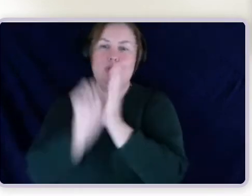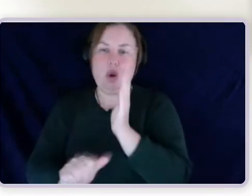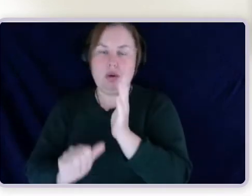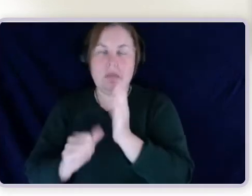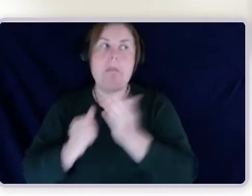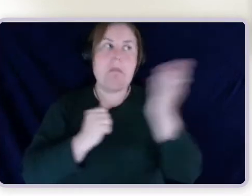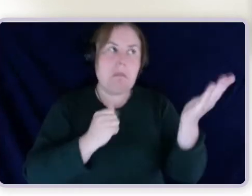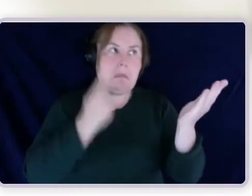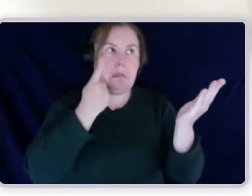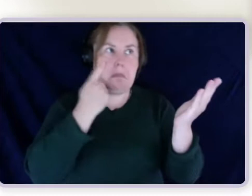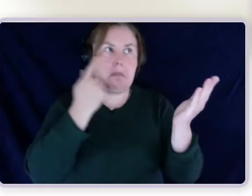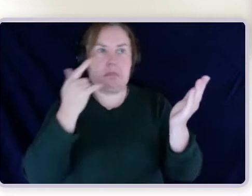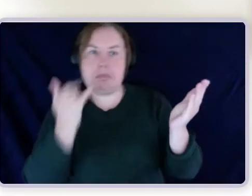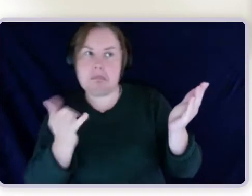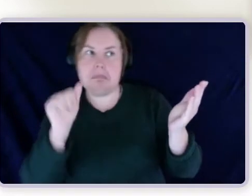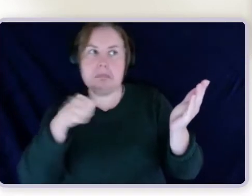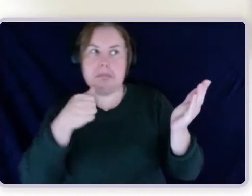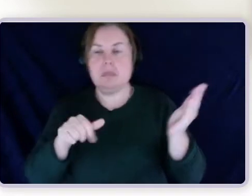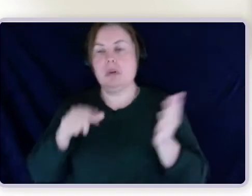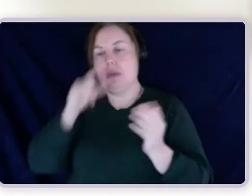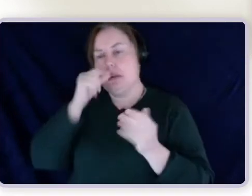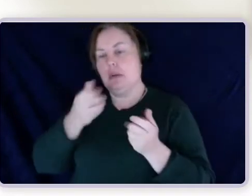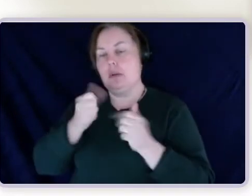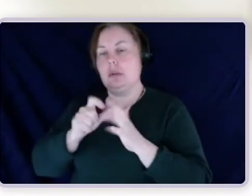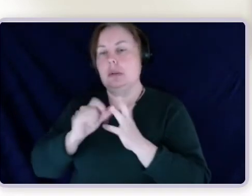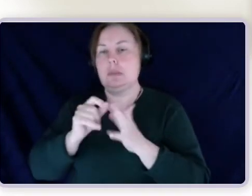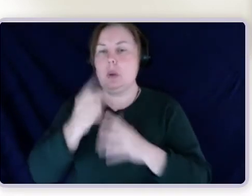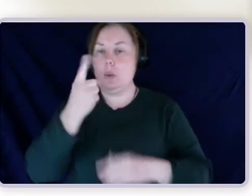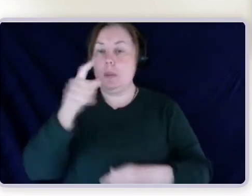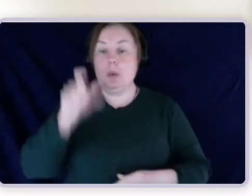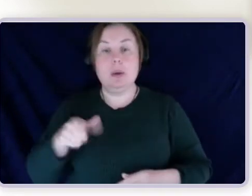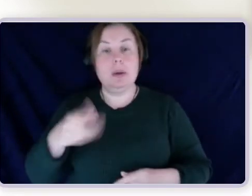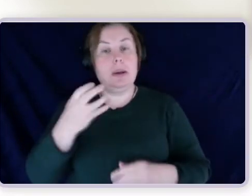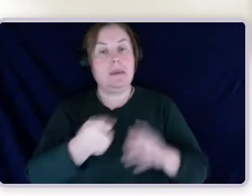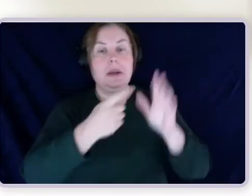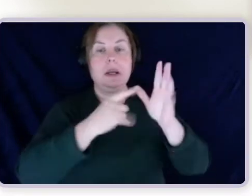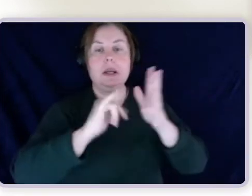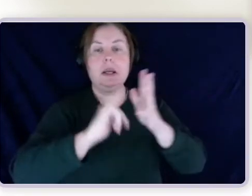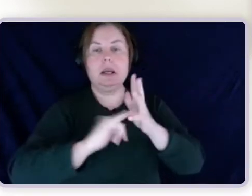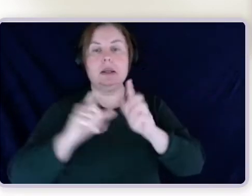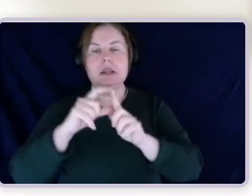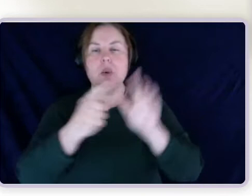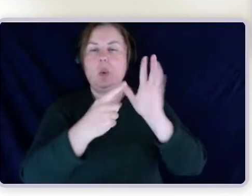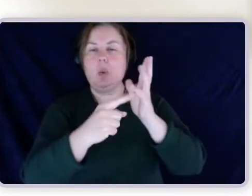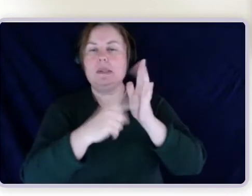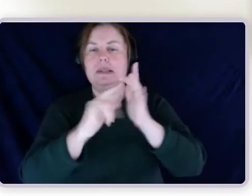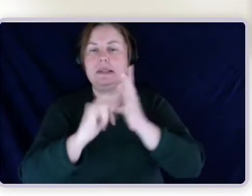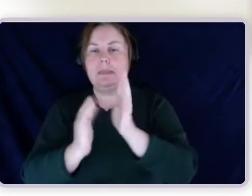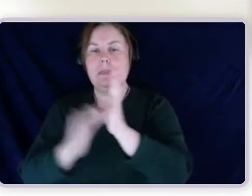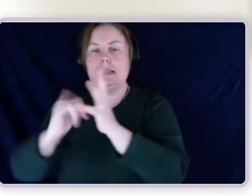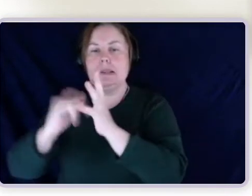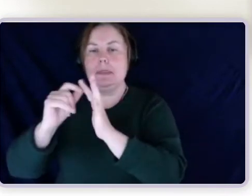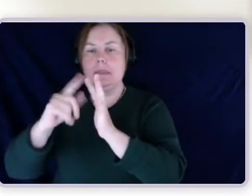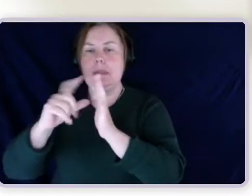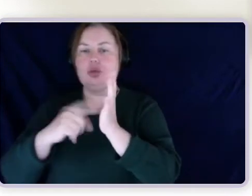who had autism spectrum disorder, an autism spectrum disorder. He